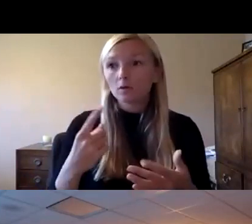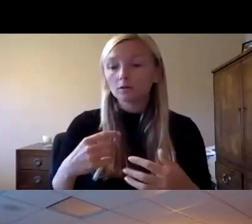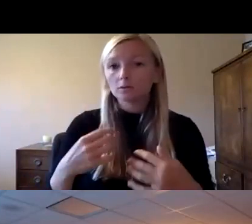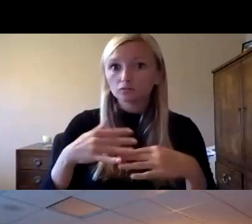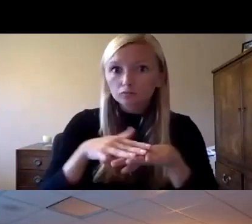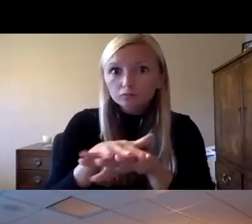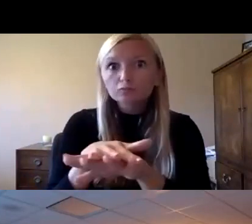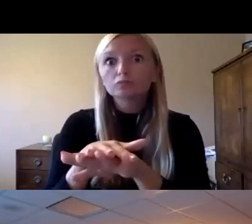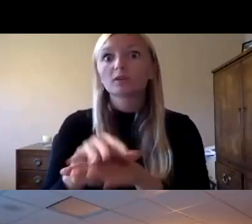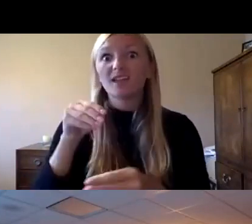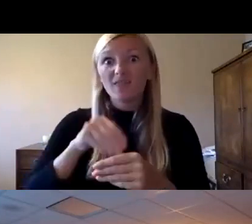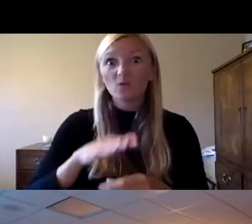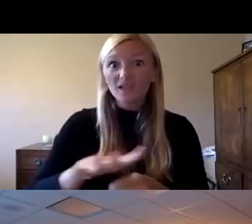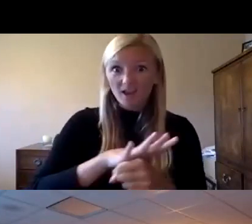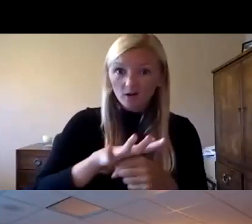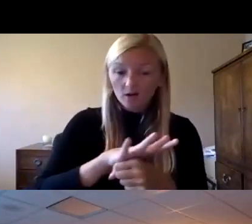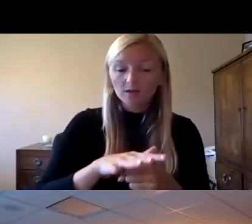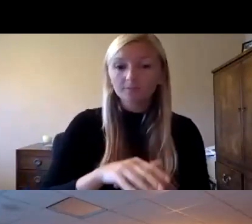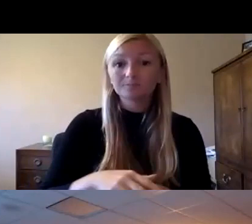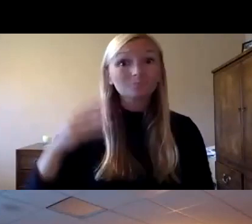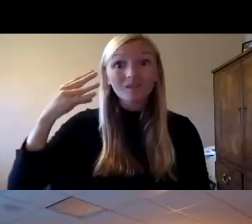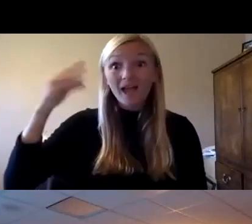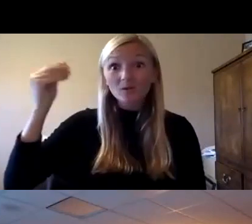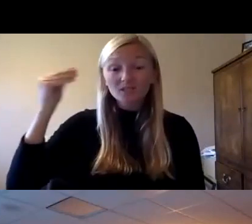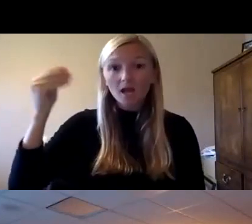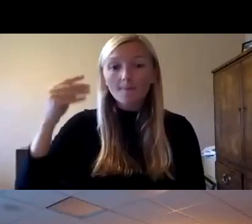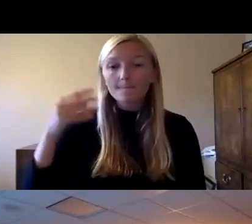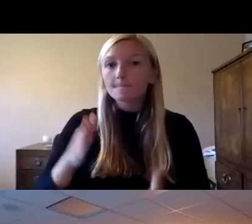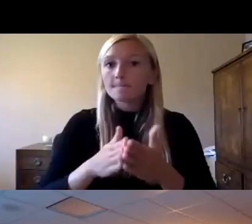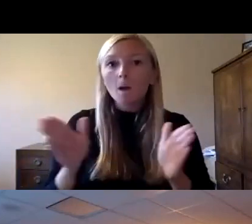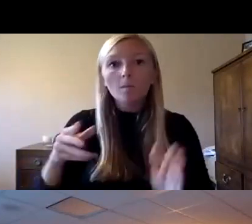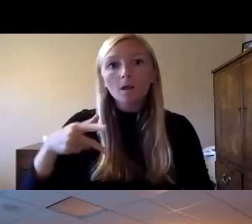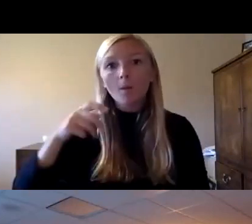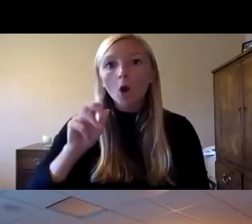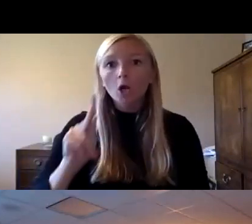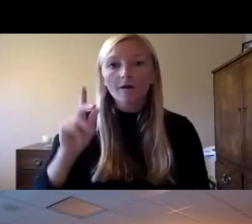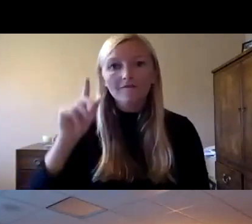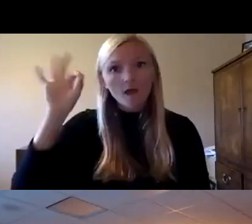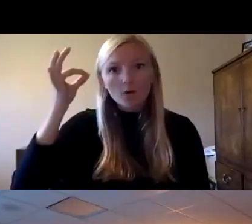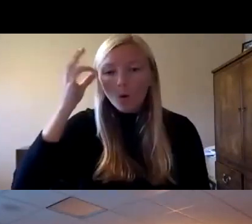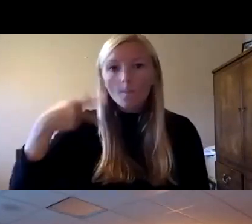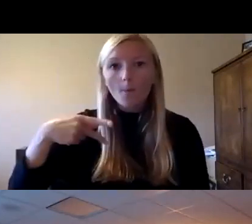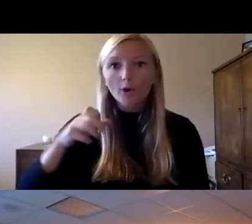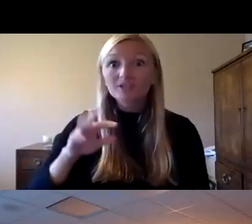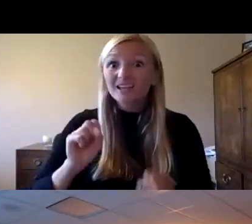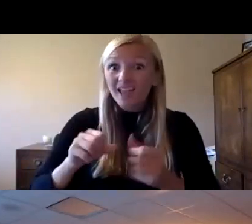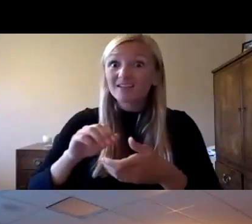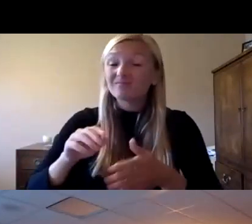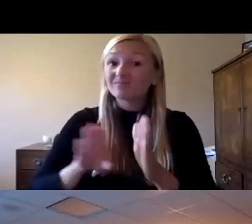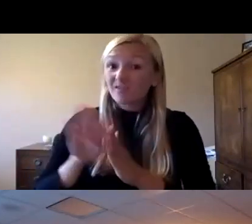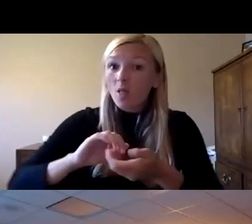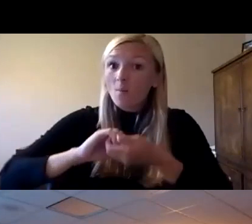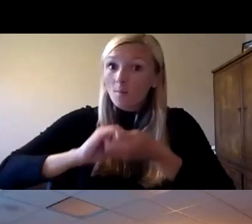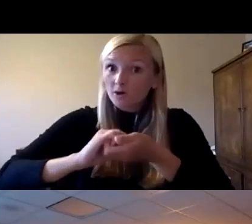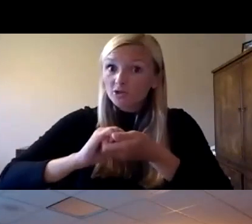walking through those spaces um also outdoors you know public parks federal parks uh we can develop partnerships with these types